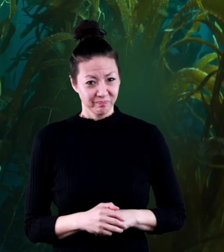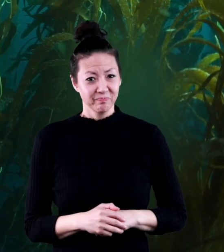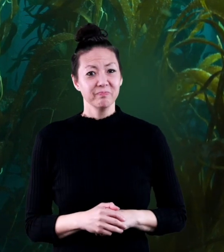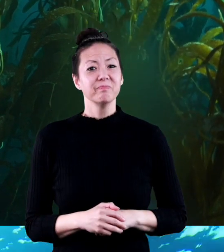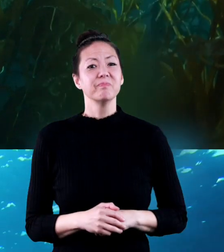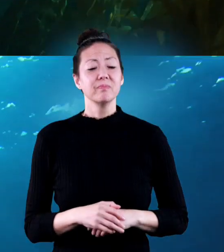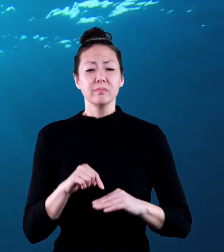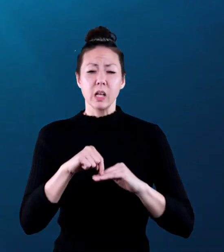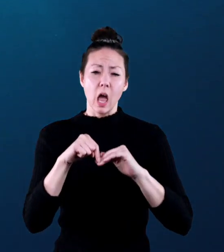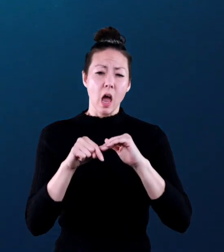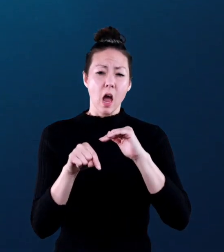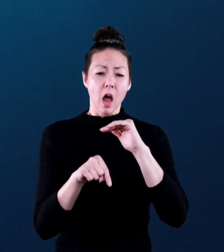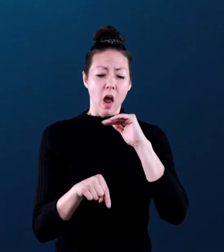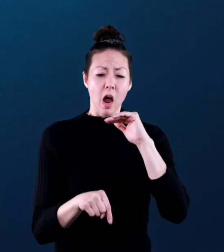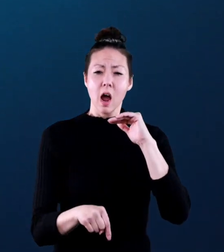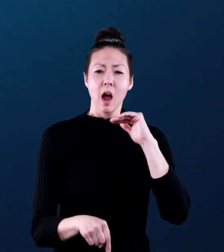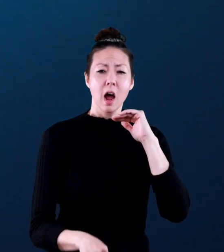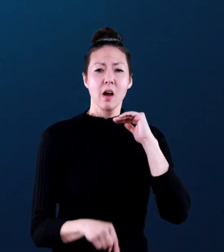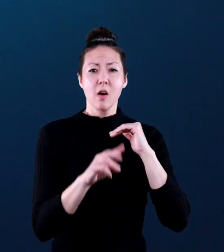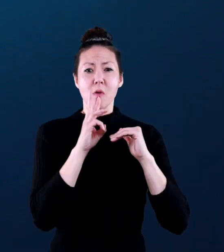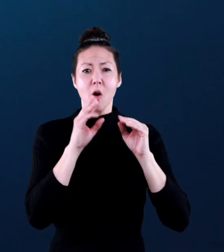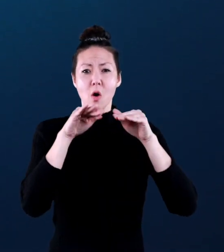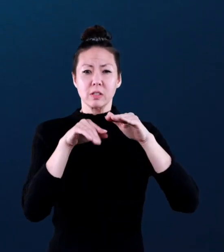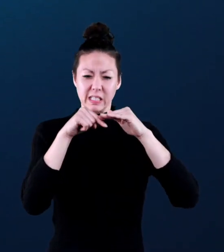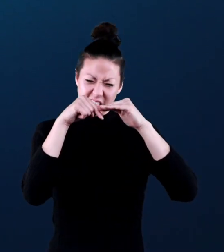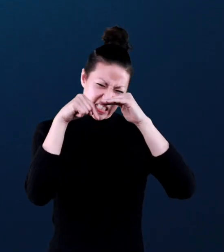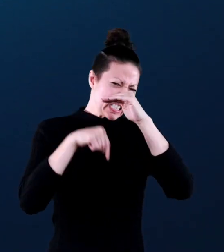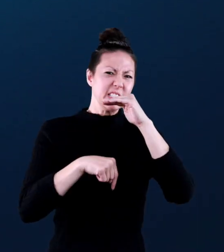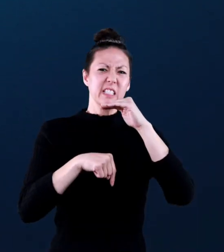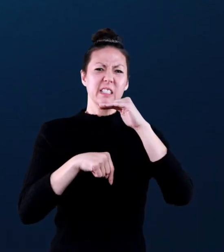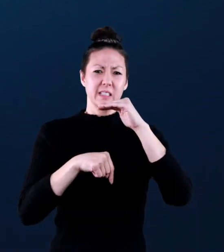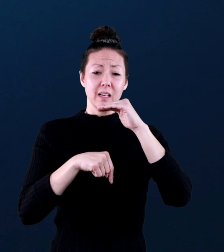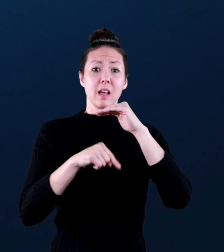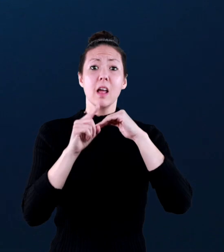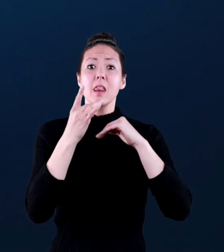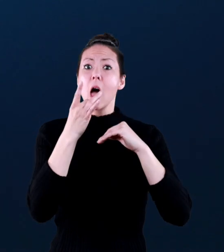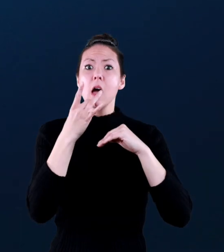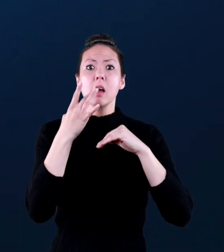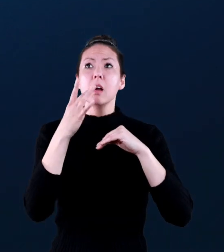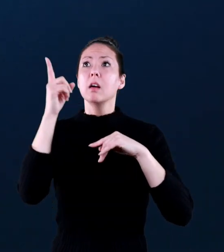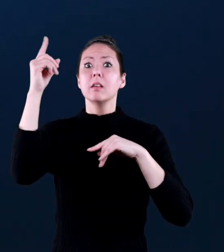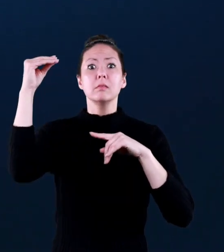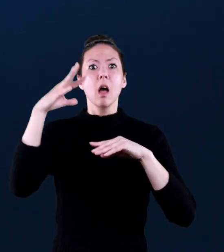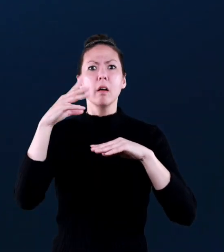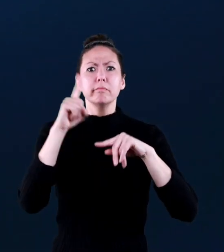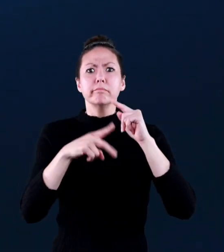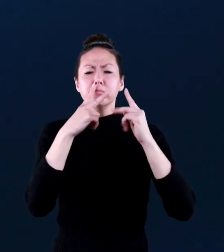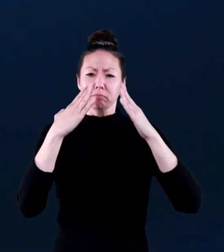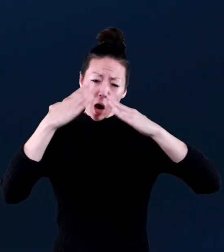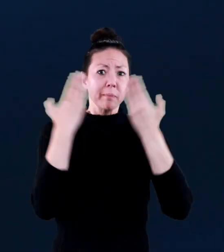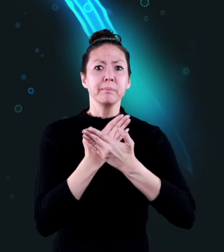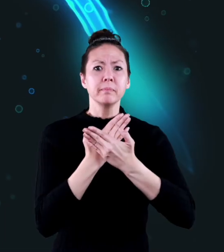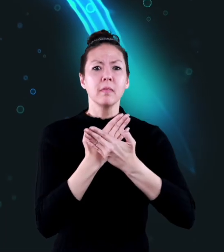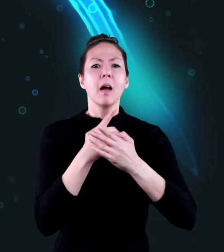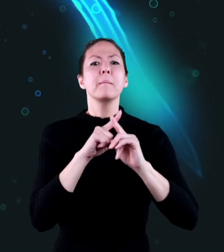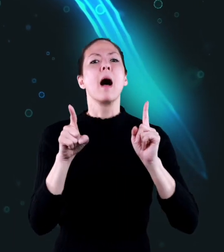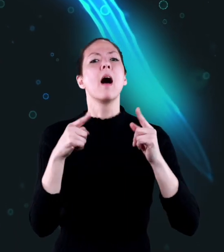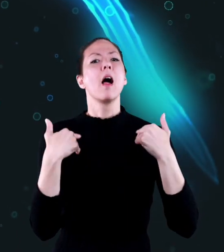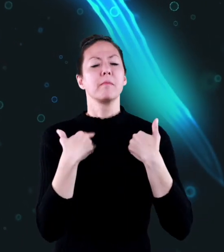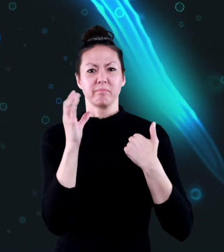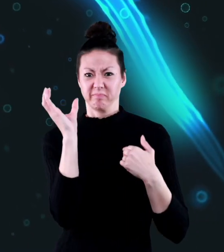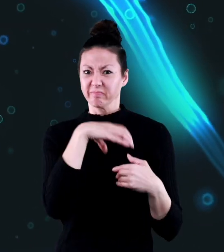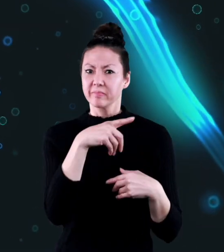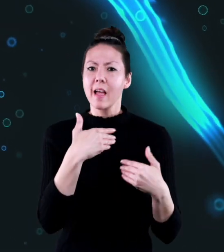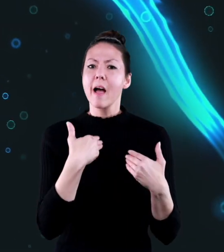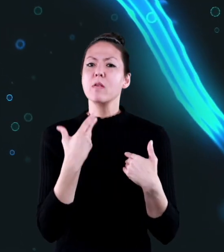you'd be right. And deep, way deep down in the ocean, where light cannot penetrate, you will find